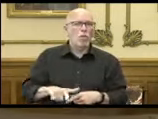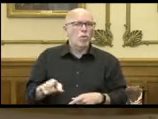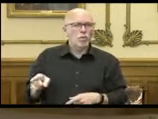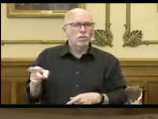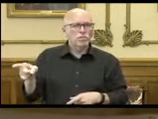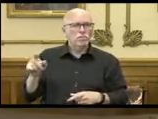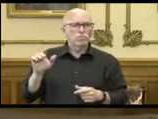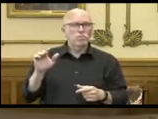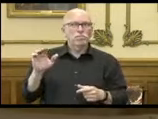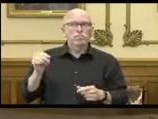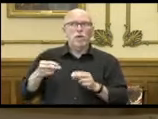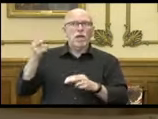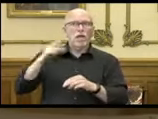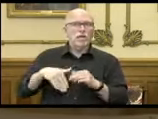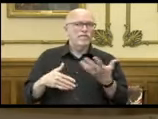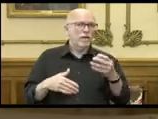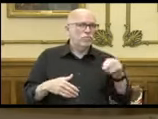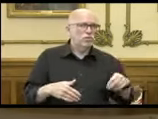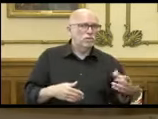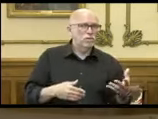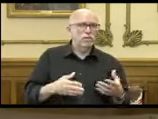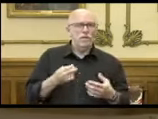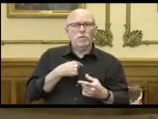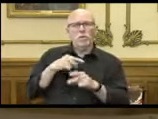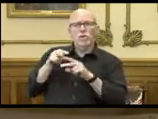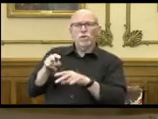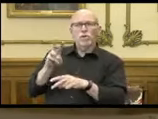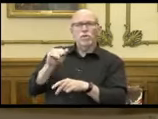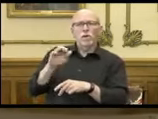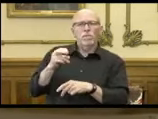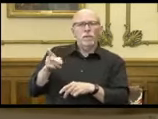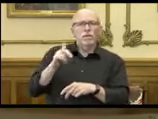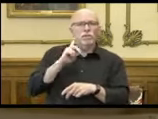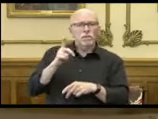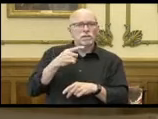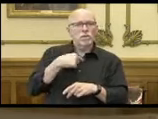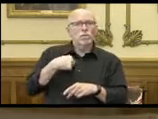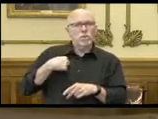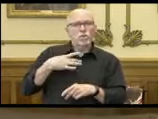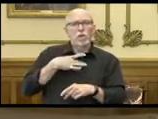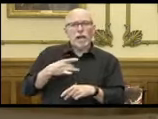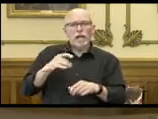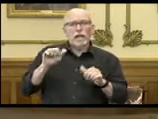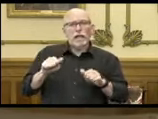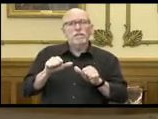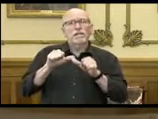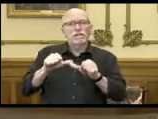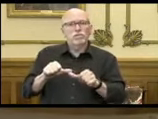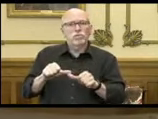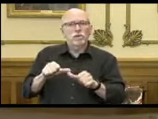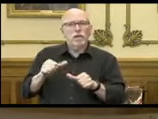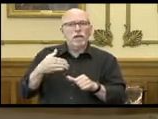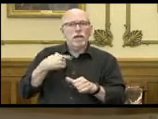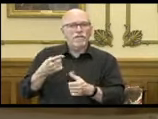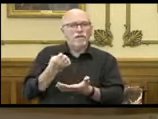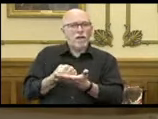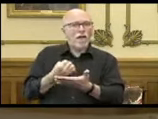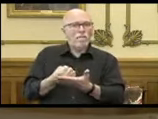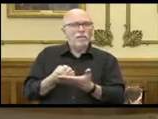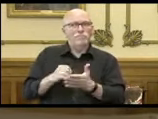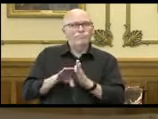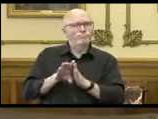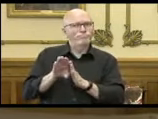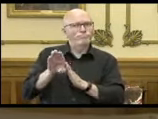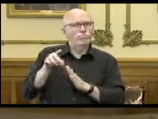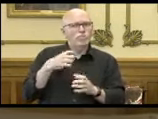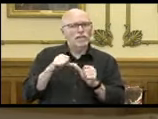higher than the five percent. And when we look at it, it is, as you say, we would like to be able to continue to have the economy that we have and continue